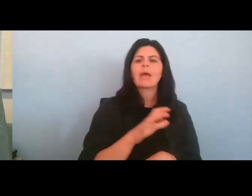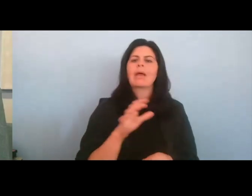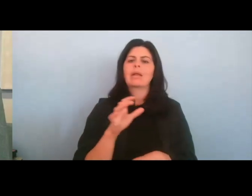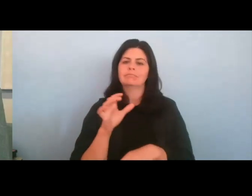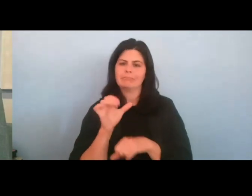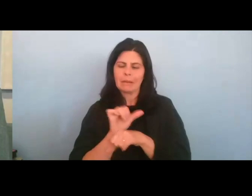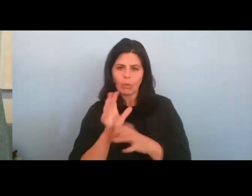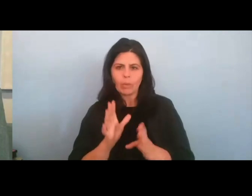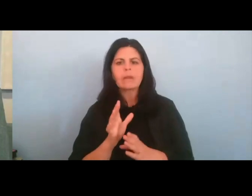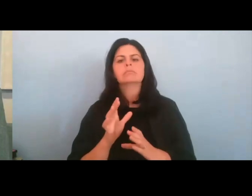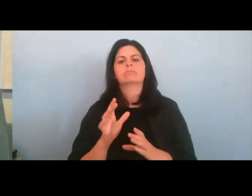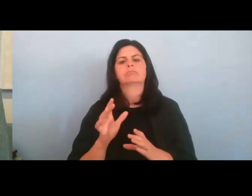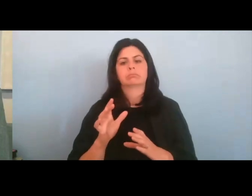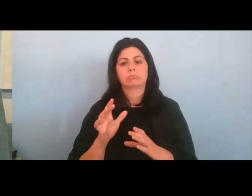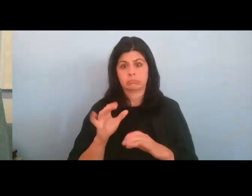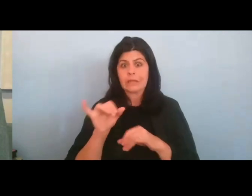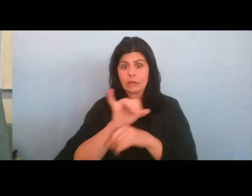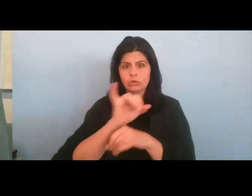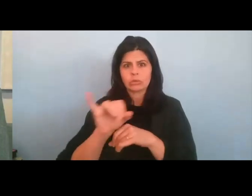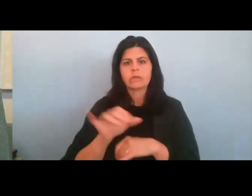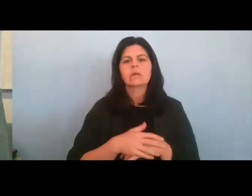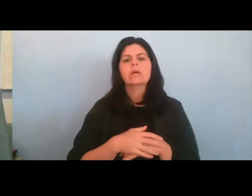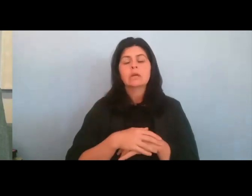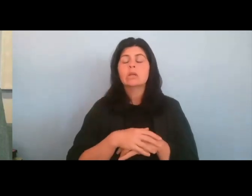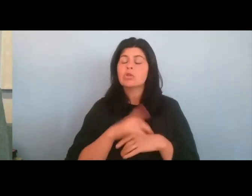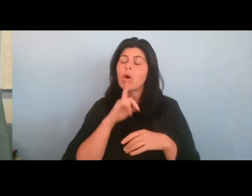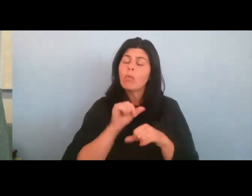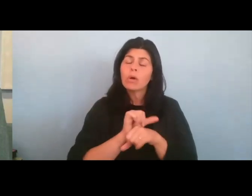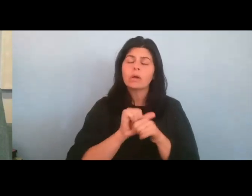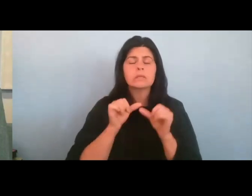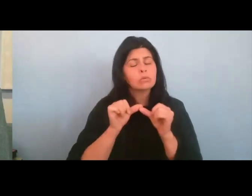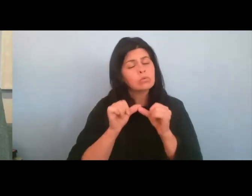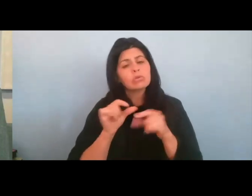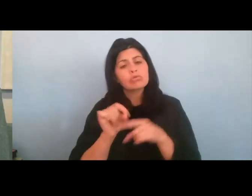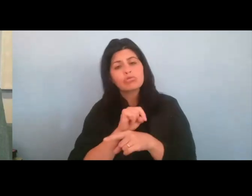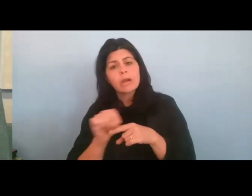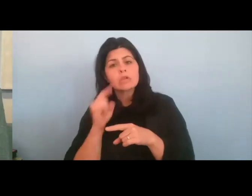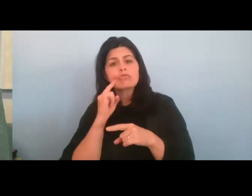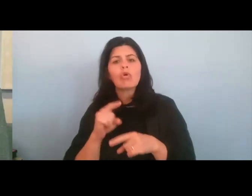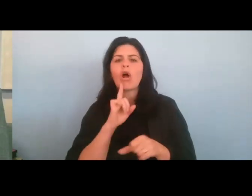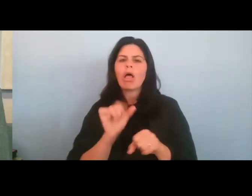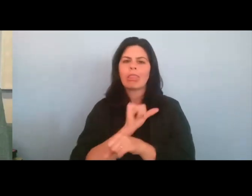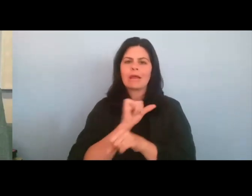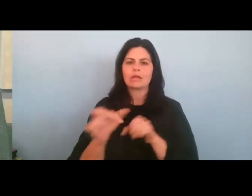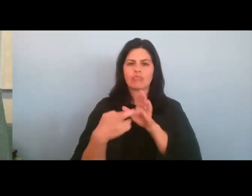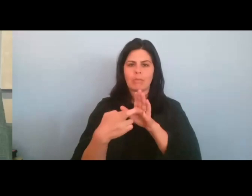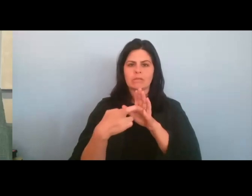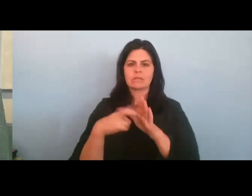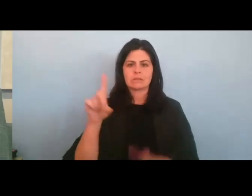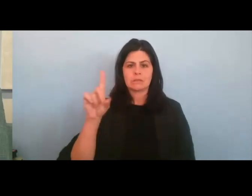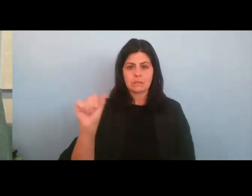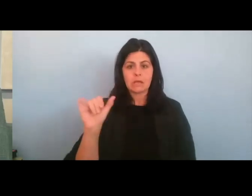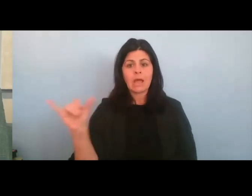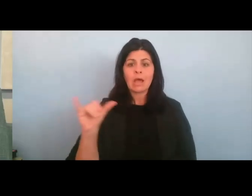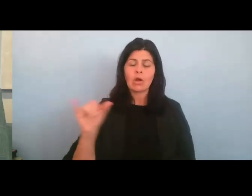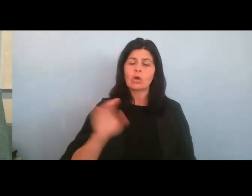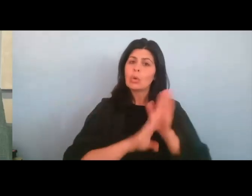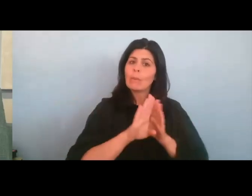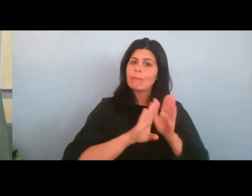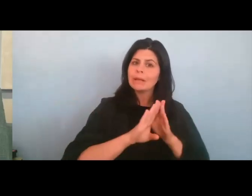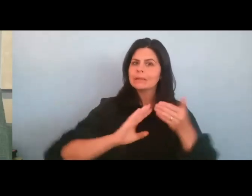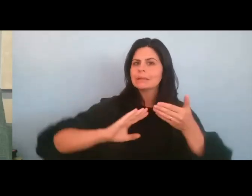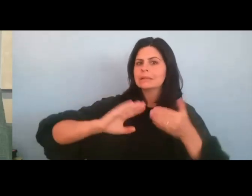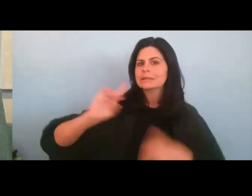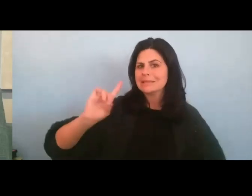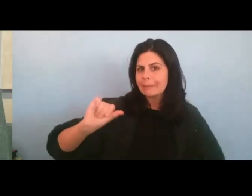our content advisement work and trainings to ensure authentic representation of disability, as well as building the disability community